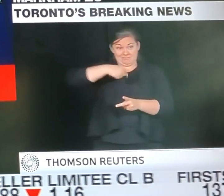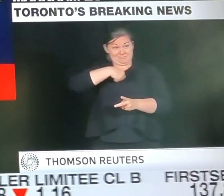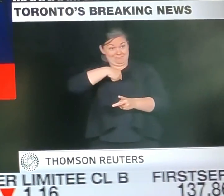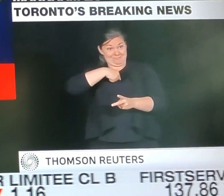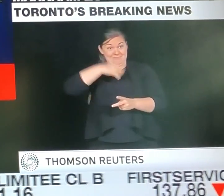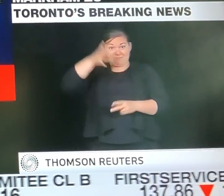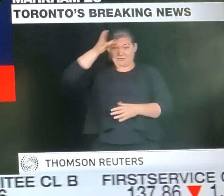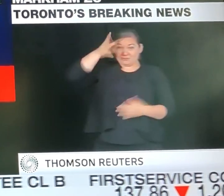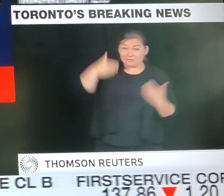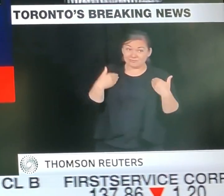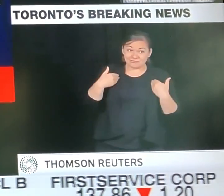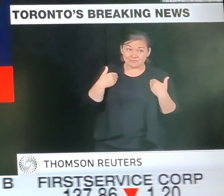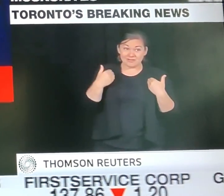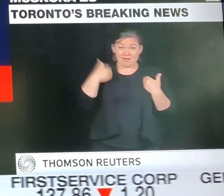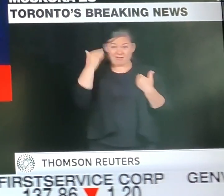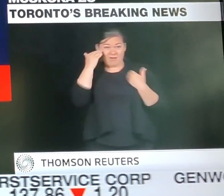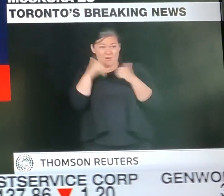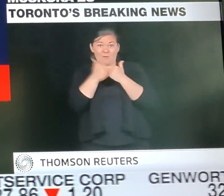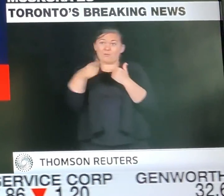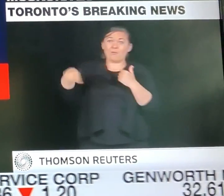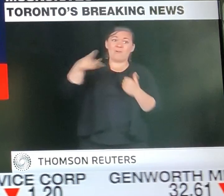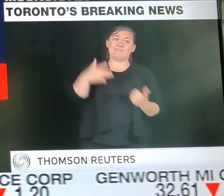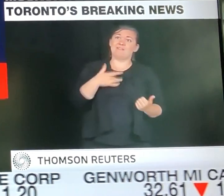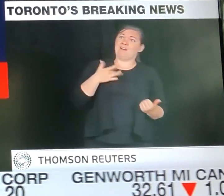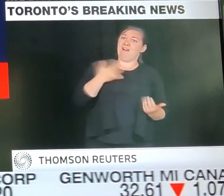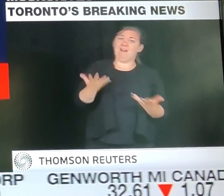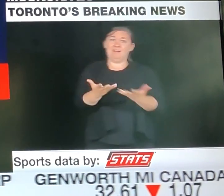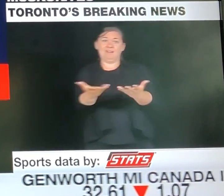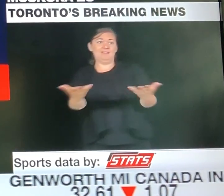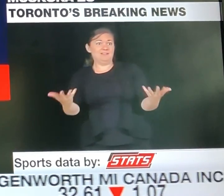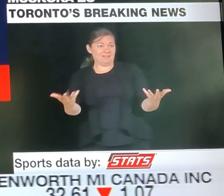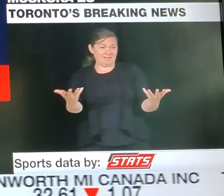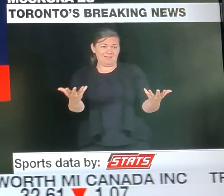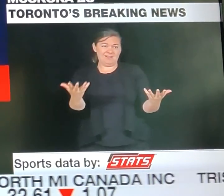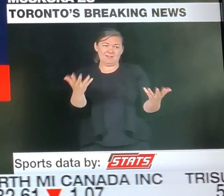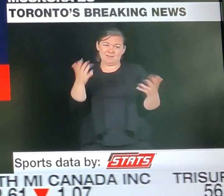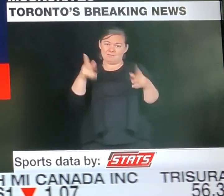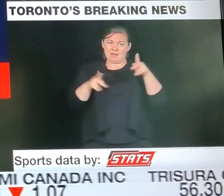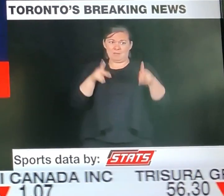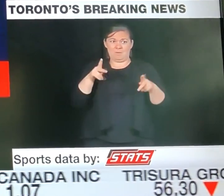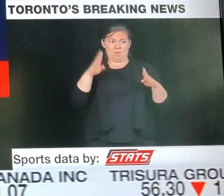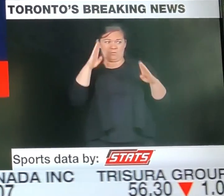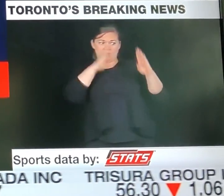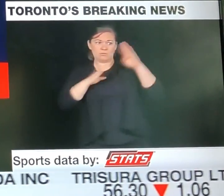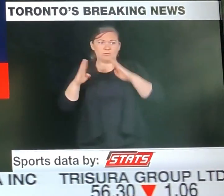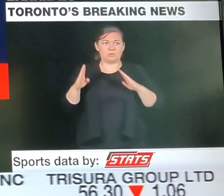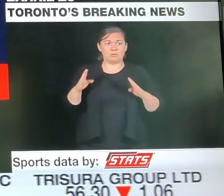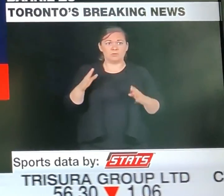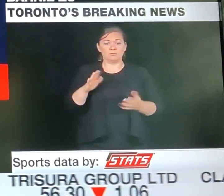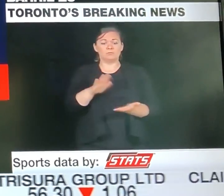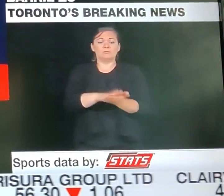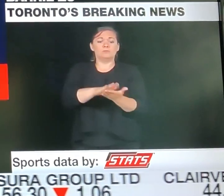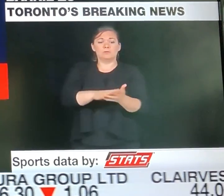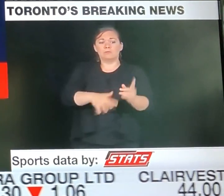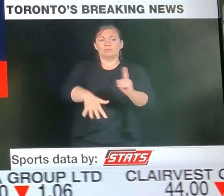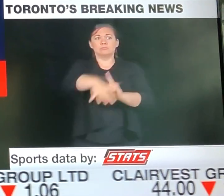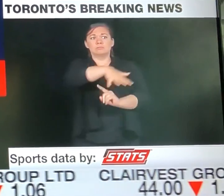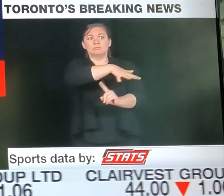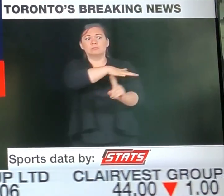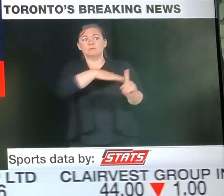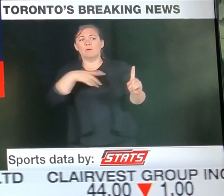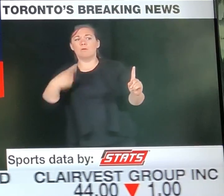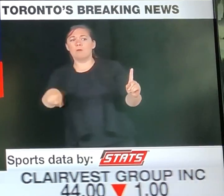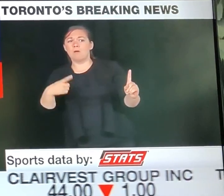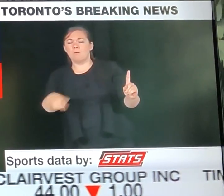remains my top priority, bar none, over anything. And as we get closer to September, we will continue